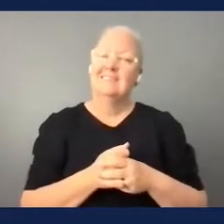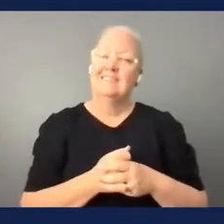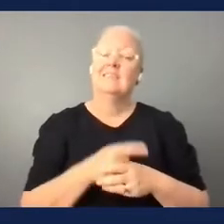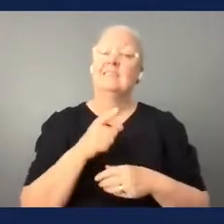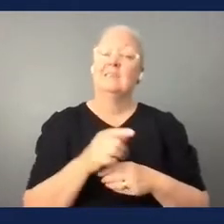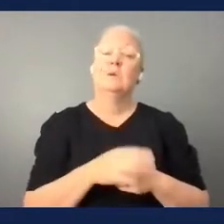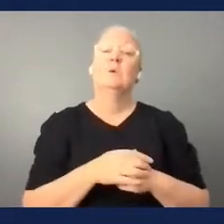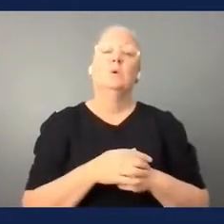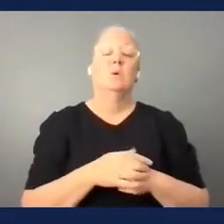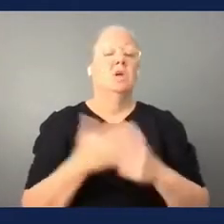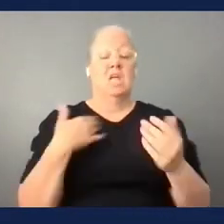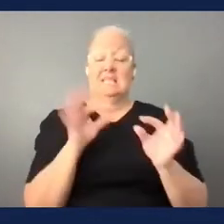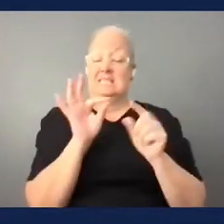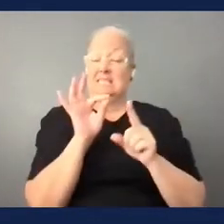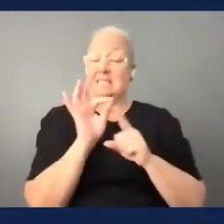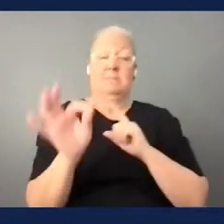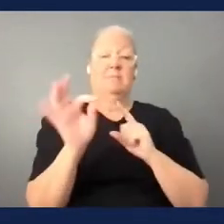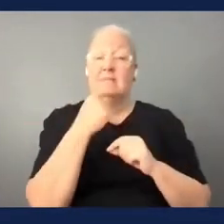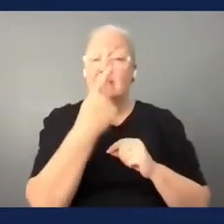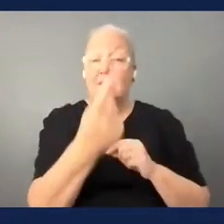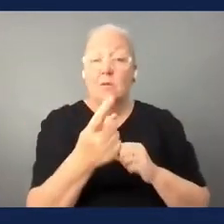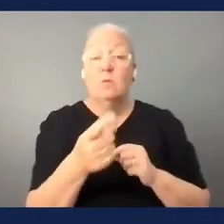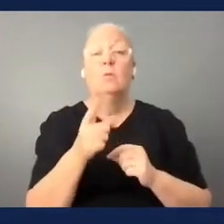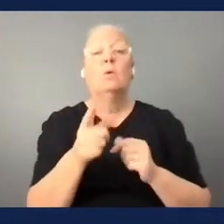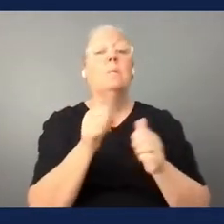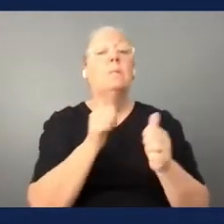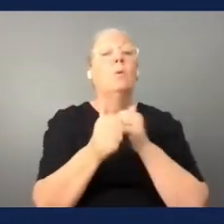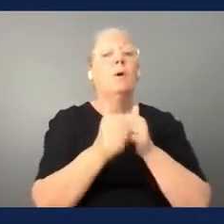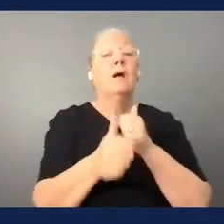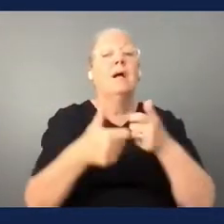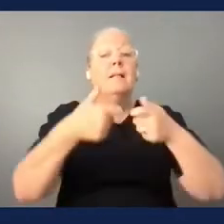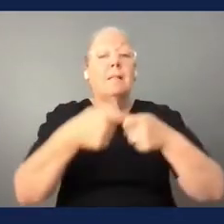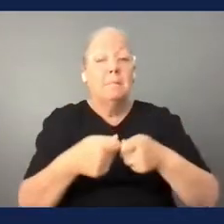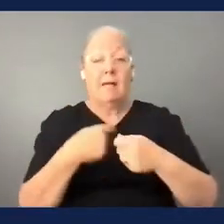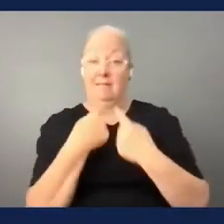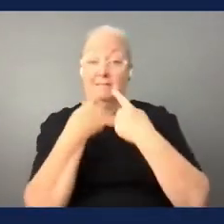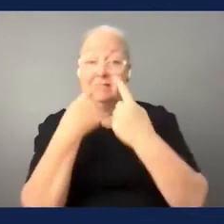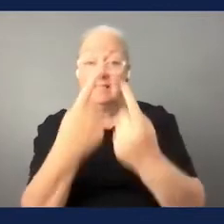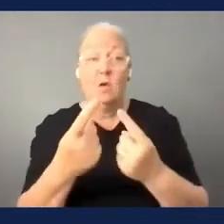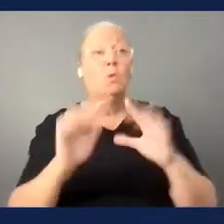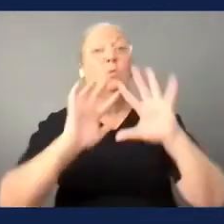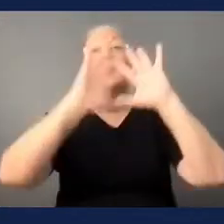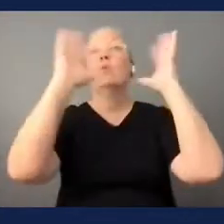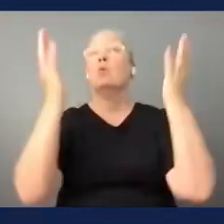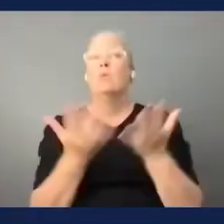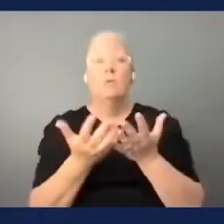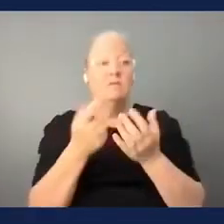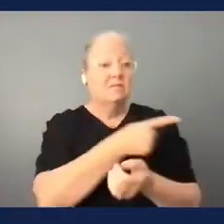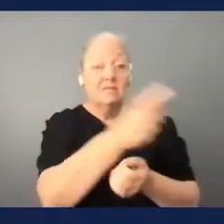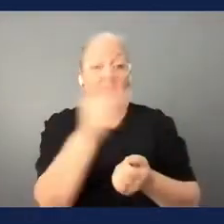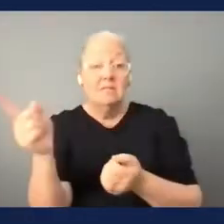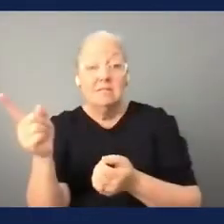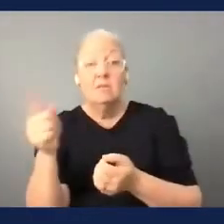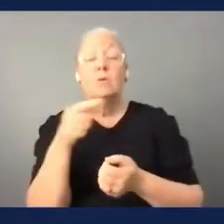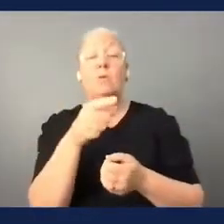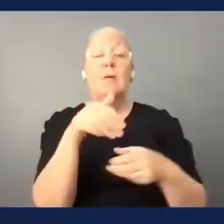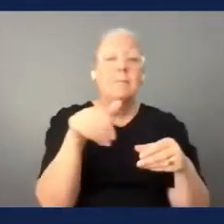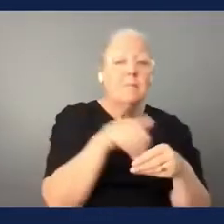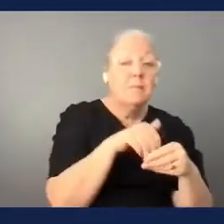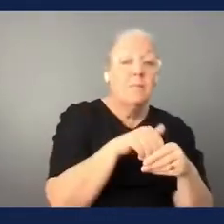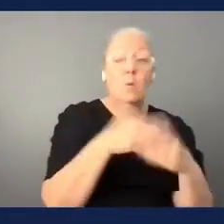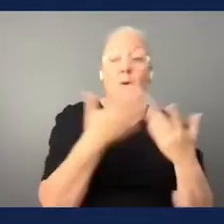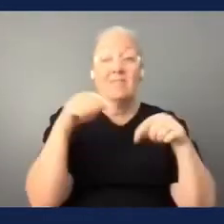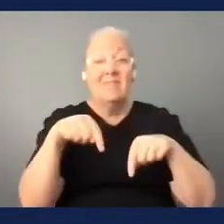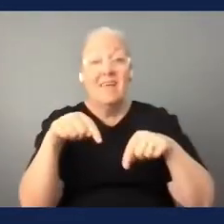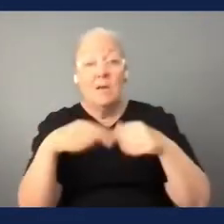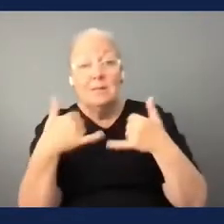so any sporting club in the world this will be my message we'll have people who were either members still members played with them or